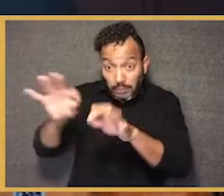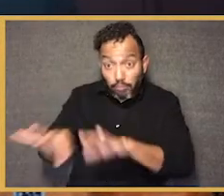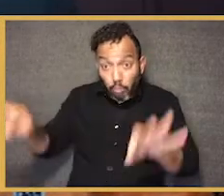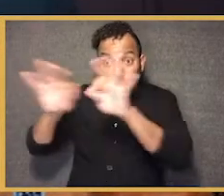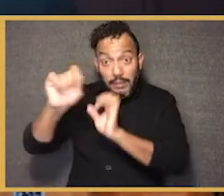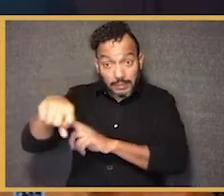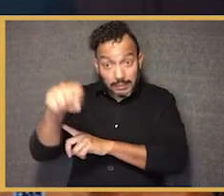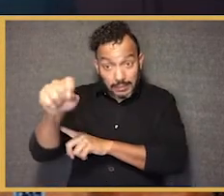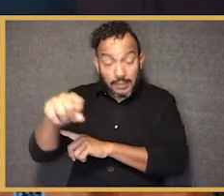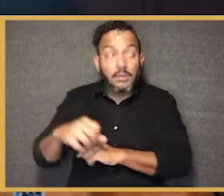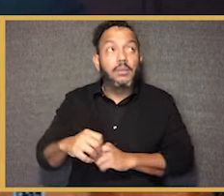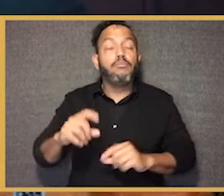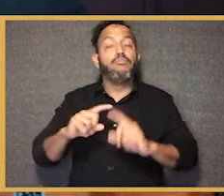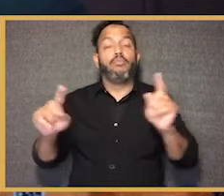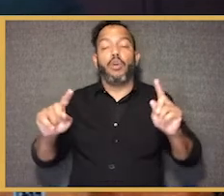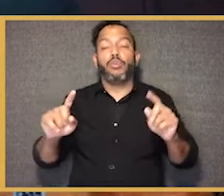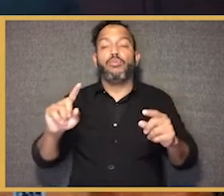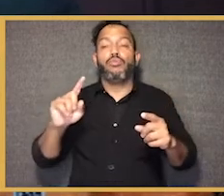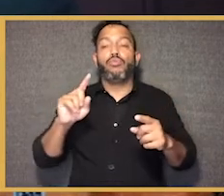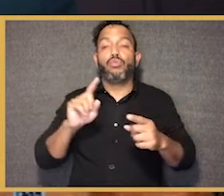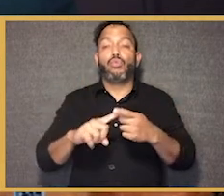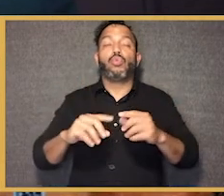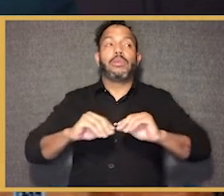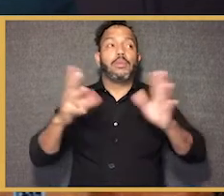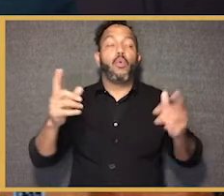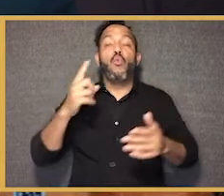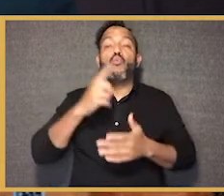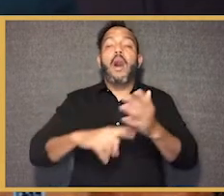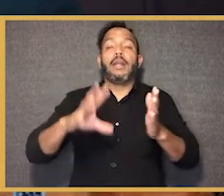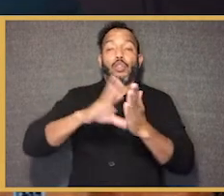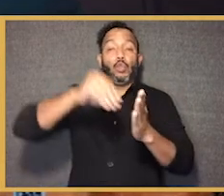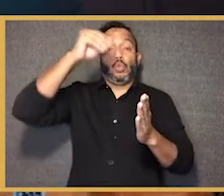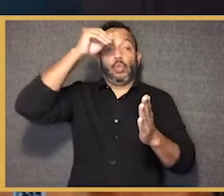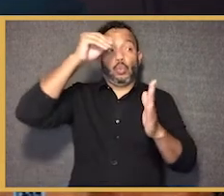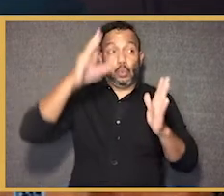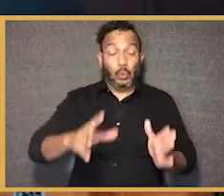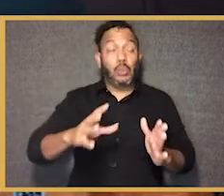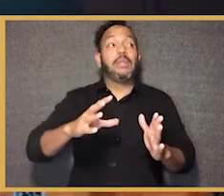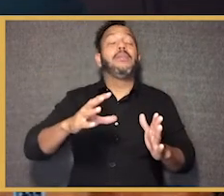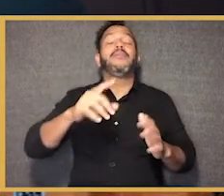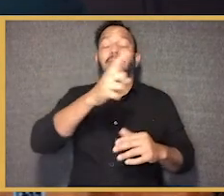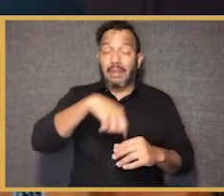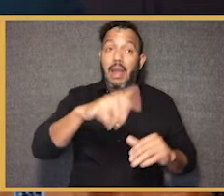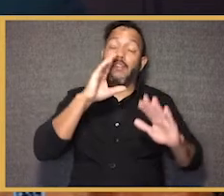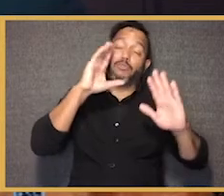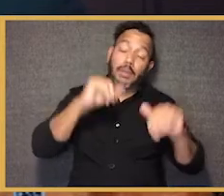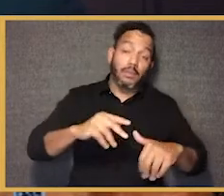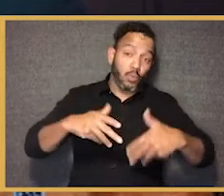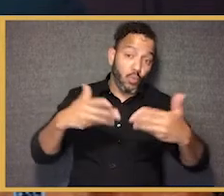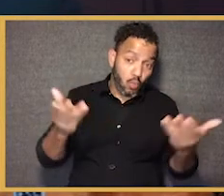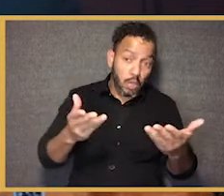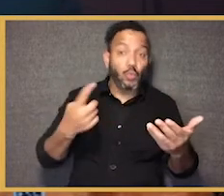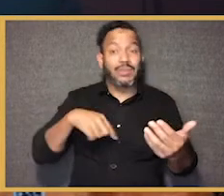place a clear articulation of what students are expected to know and be able